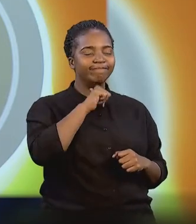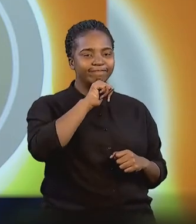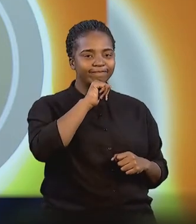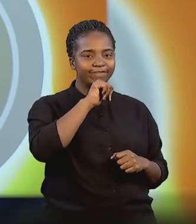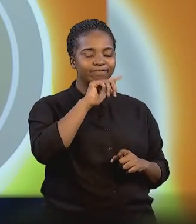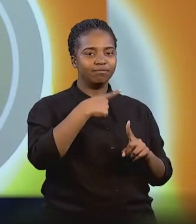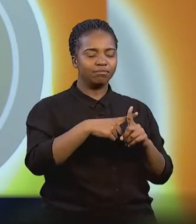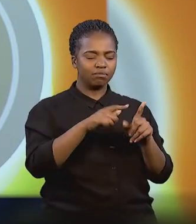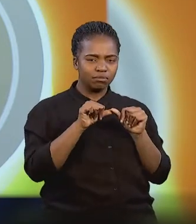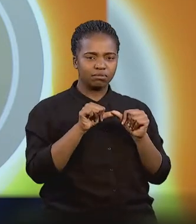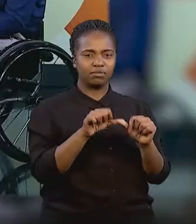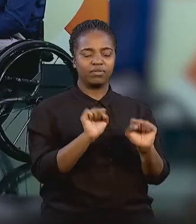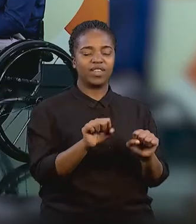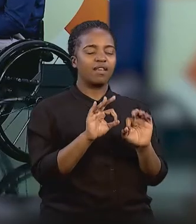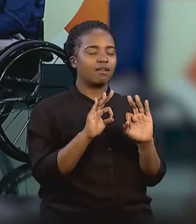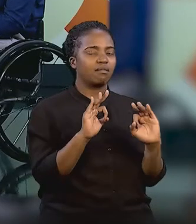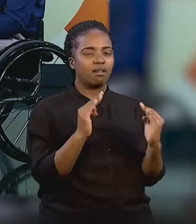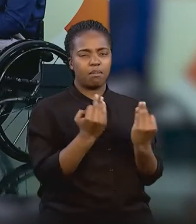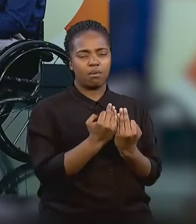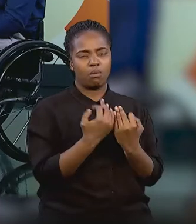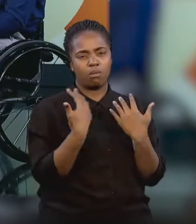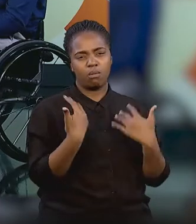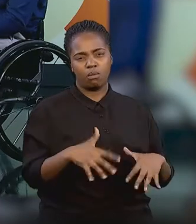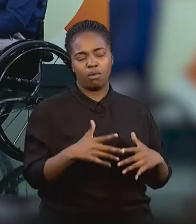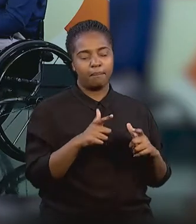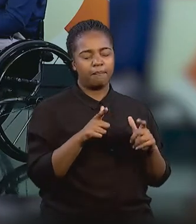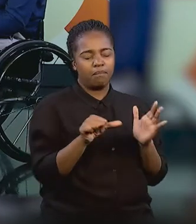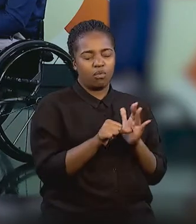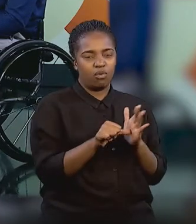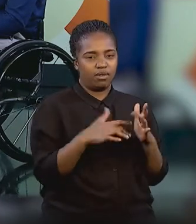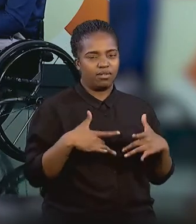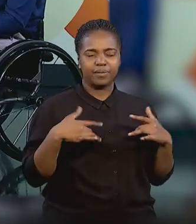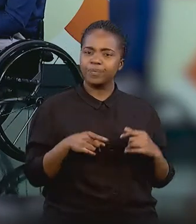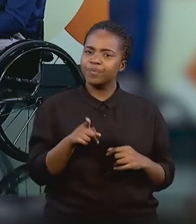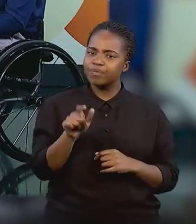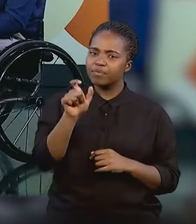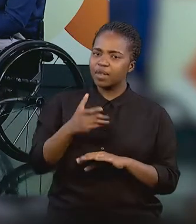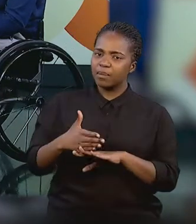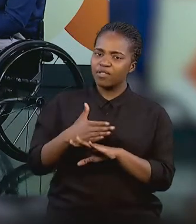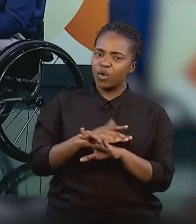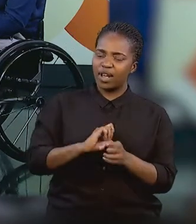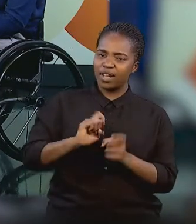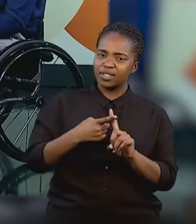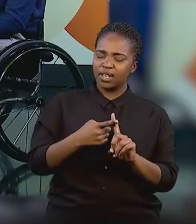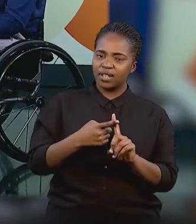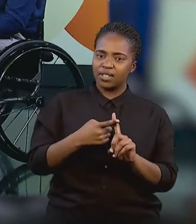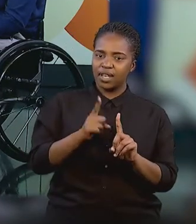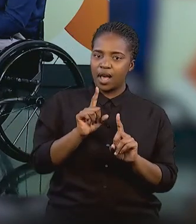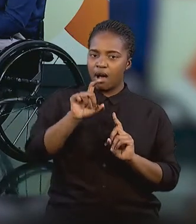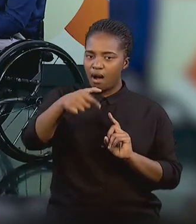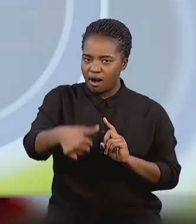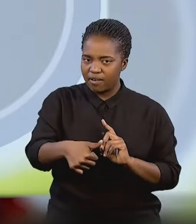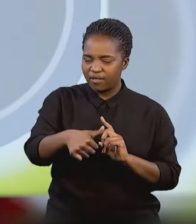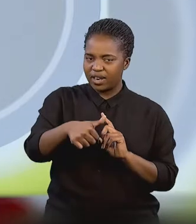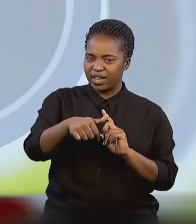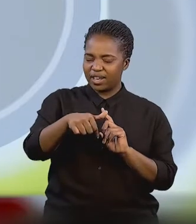and by moving forward. For me, family, it's the biggest, biggest thing in life. And for you, the person that you were before your accident and the person that